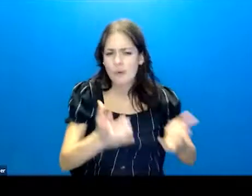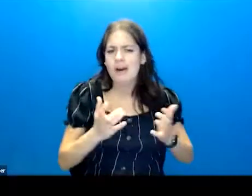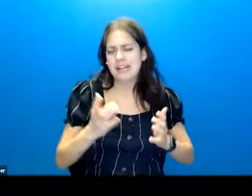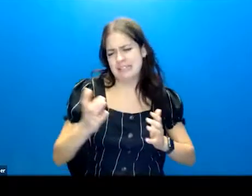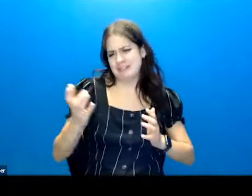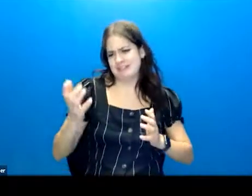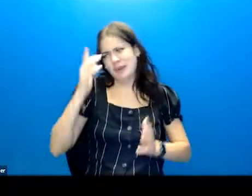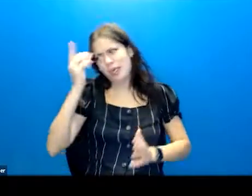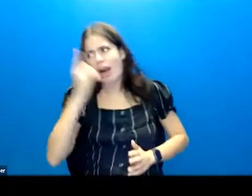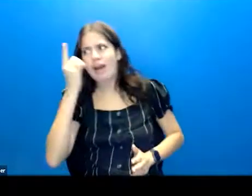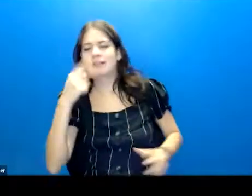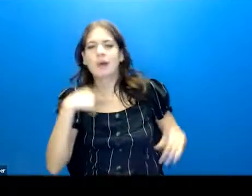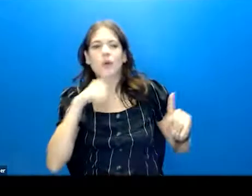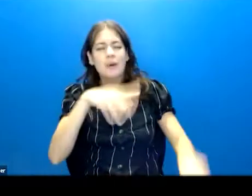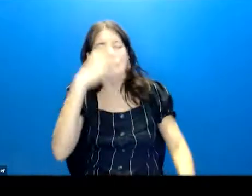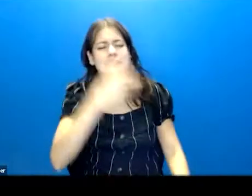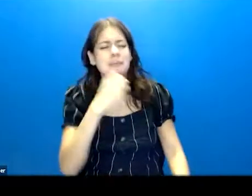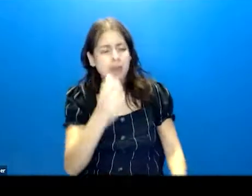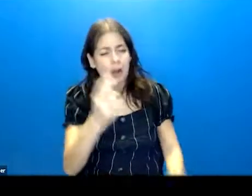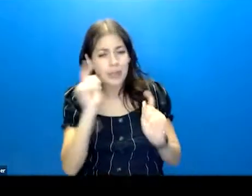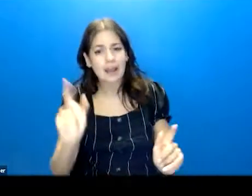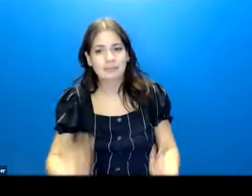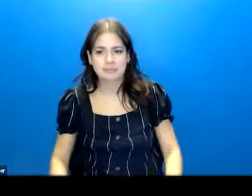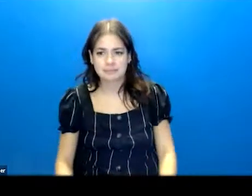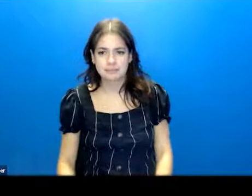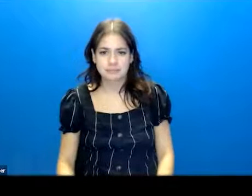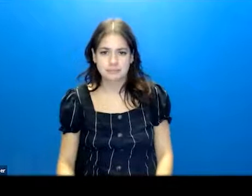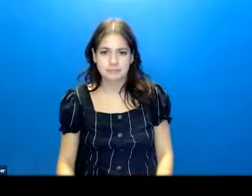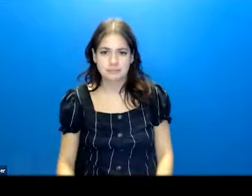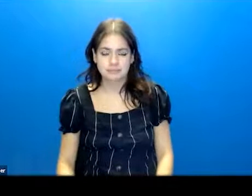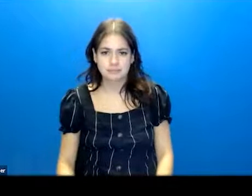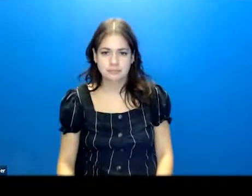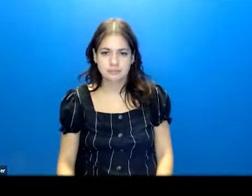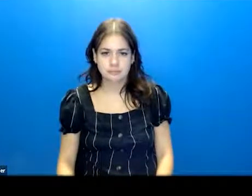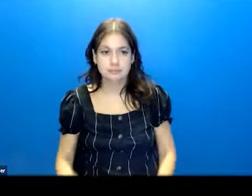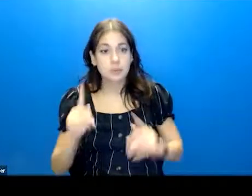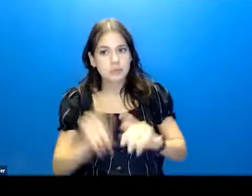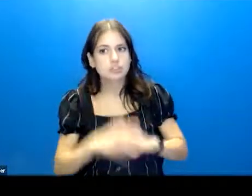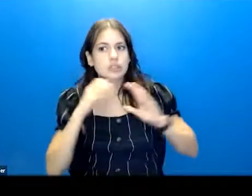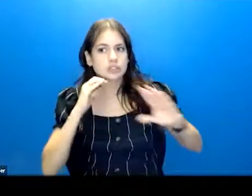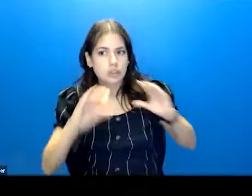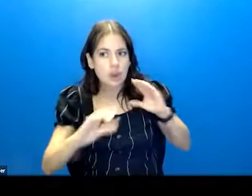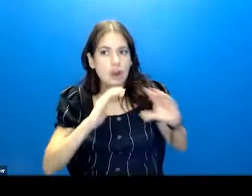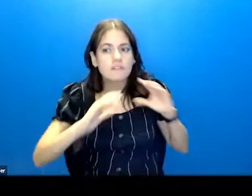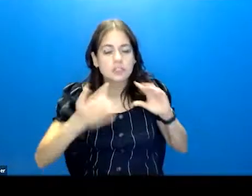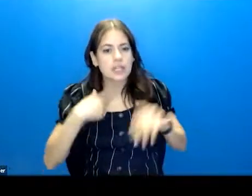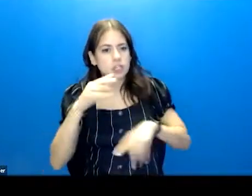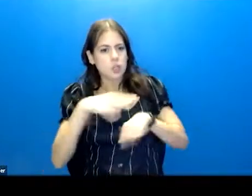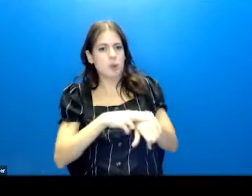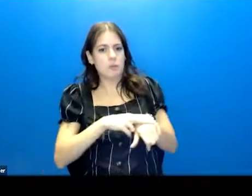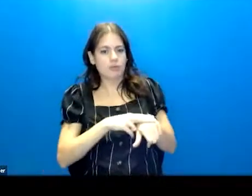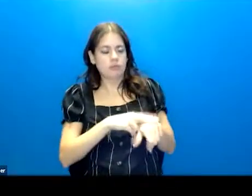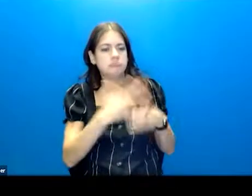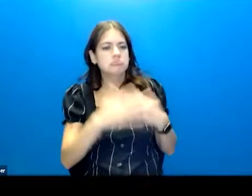about going to sleep and not waking up. So it starts the conversation in a way that's normalizing.